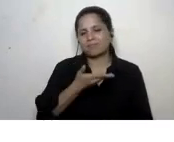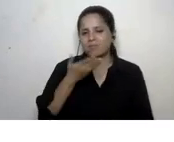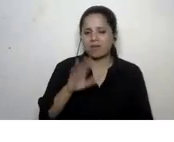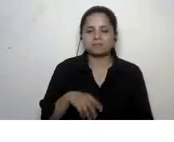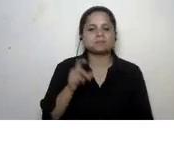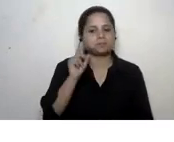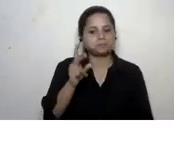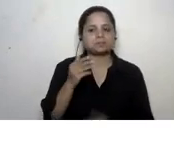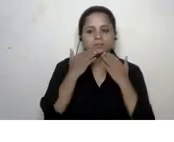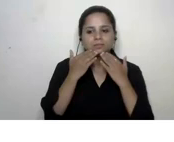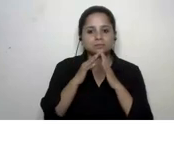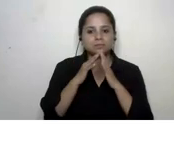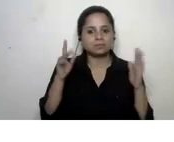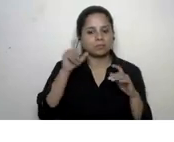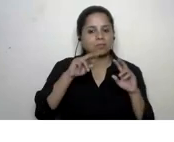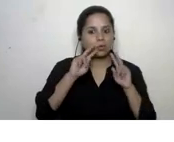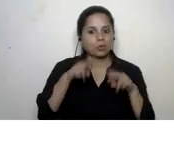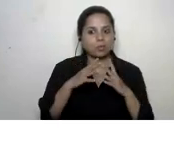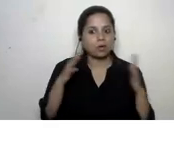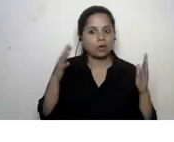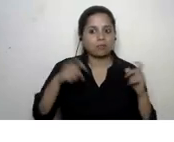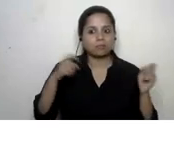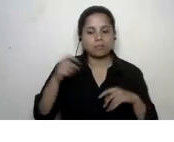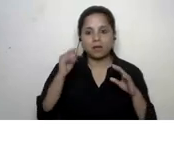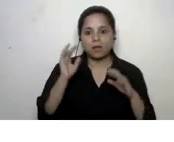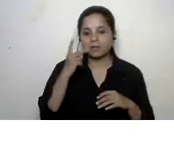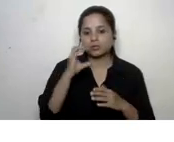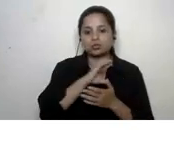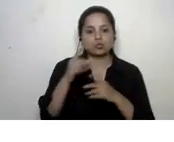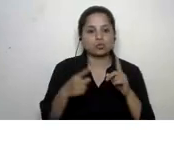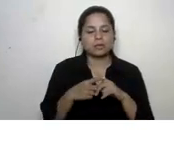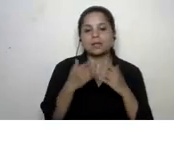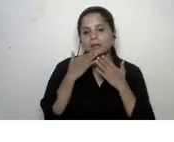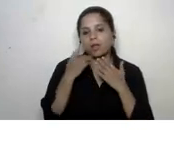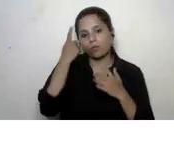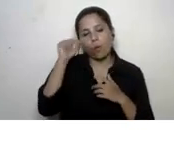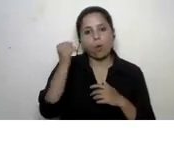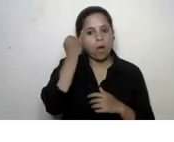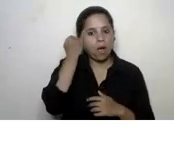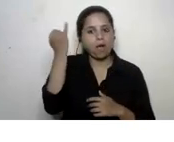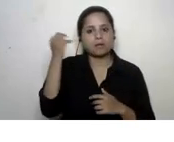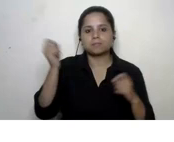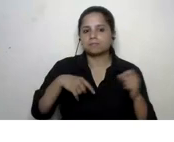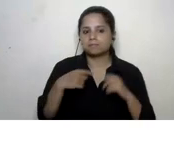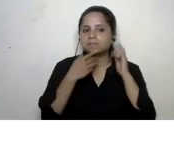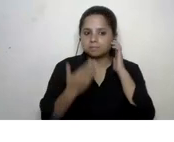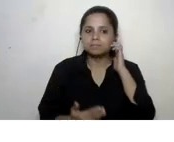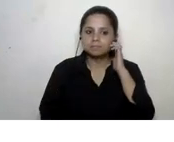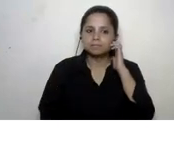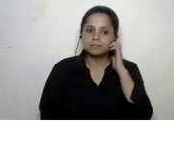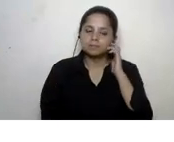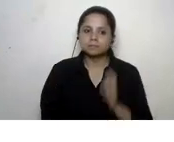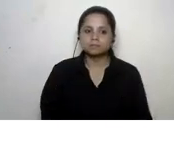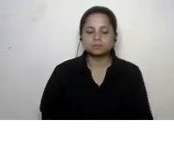thank you very much a lot of responses have been coming in in the chat box thank you for all your ideas um now